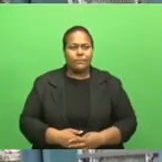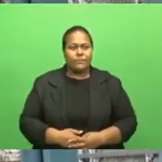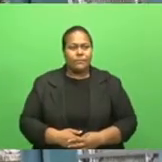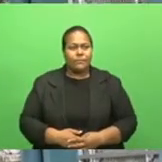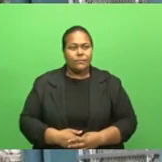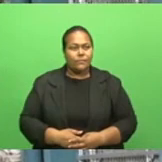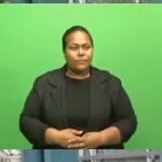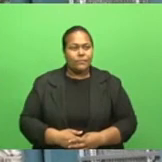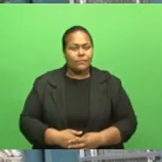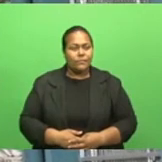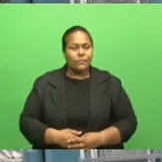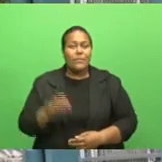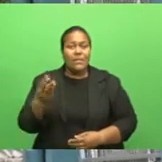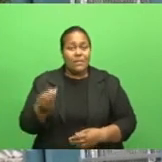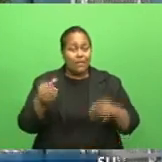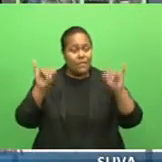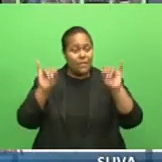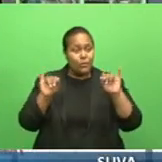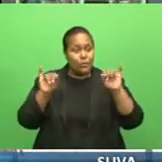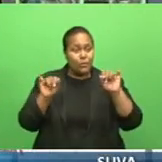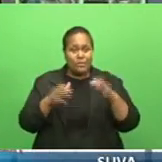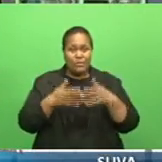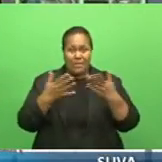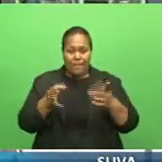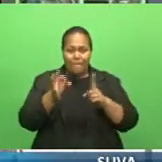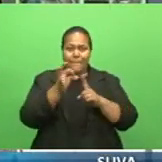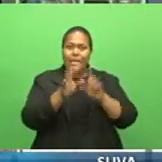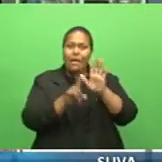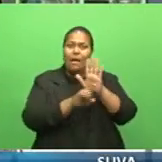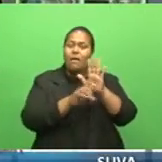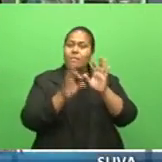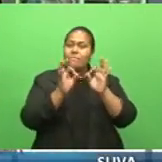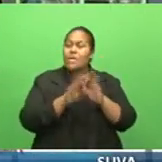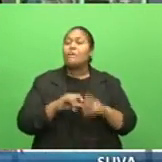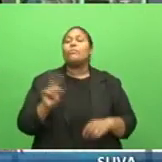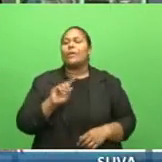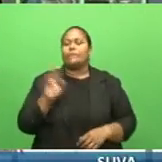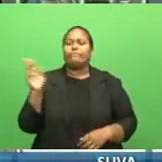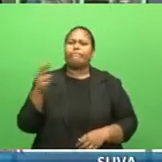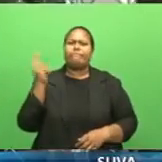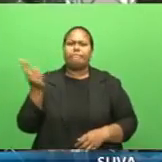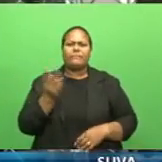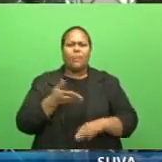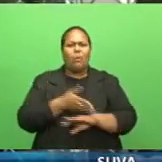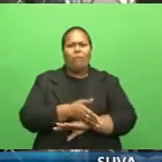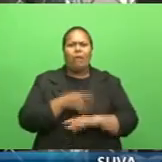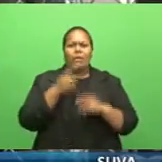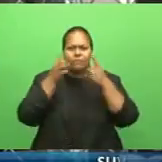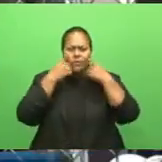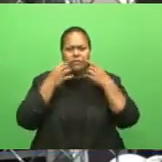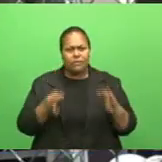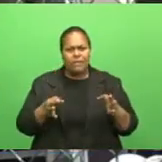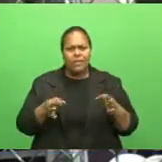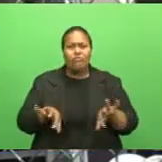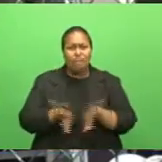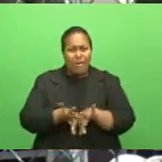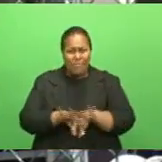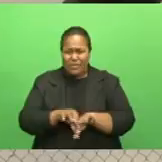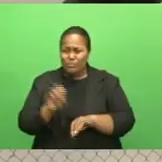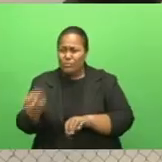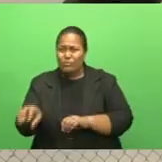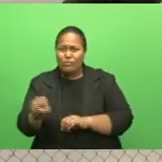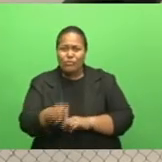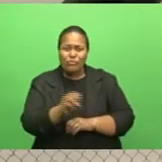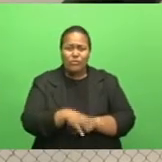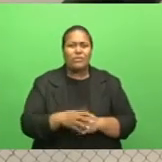Some of the issues the PRB now needs to look at is loitering at old hours, proper disposal of rubbish and the maintenance of